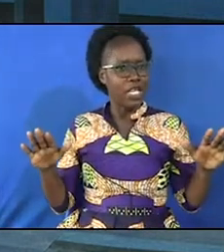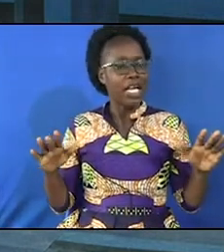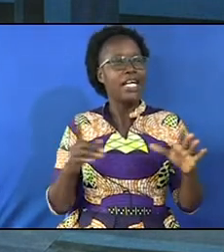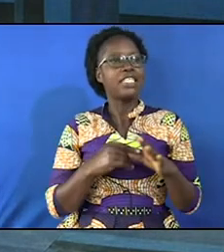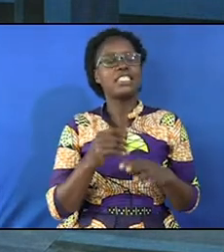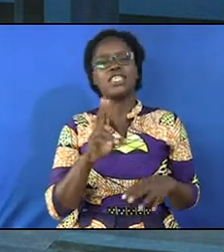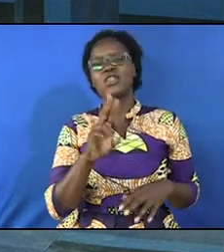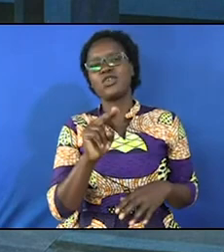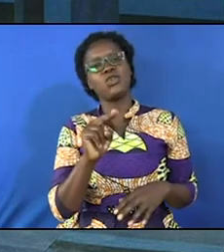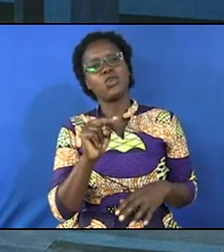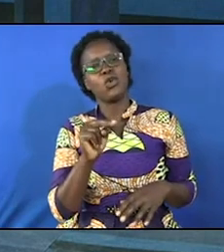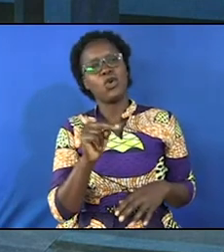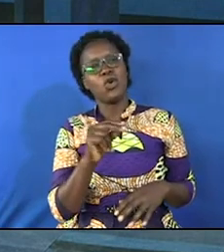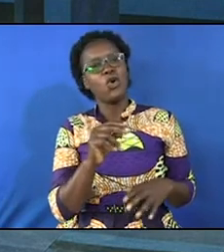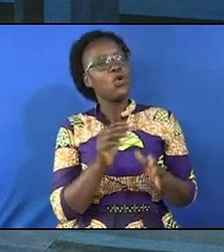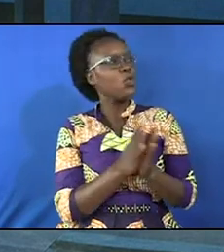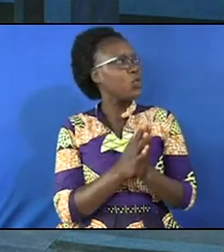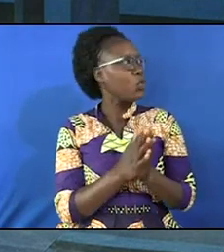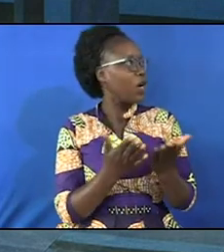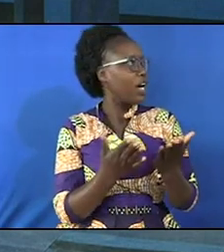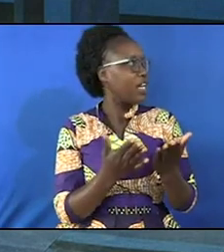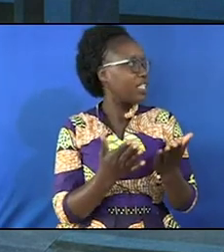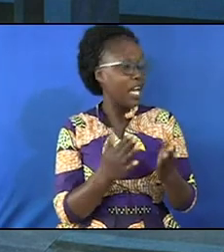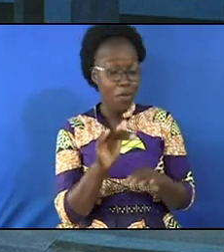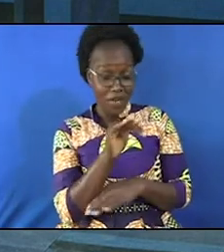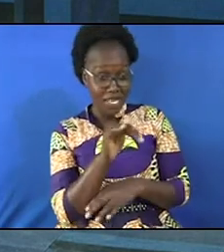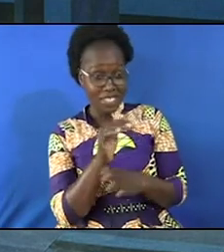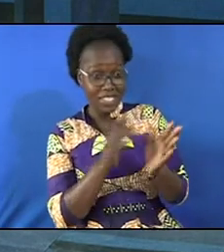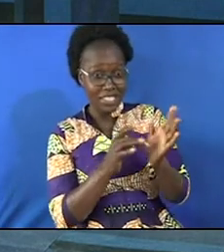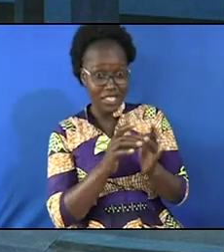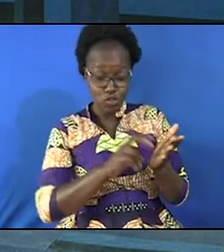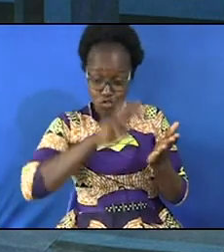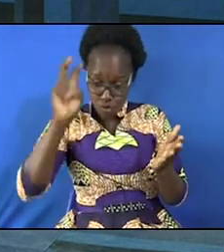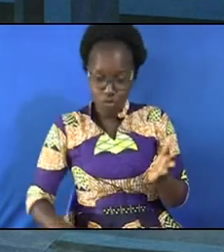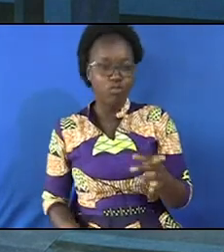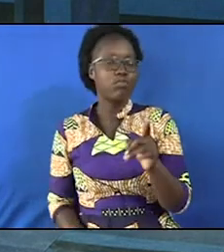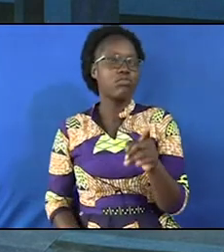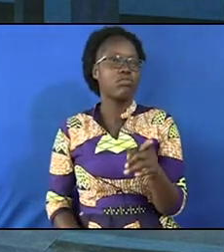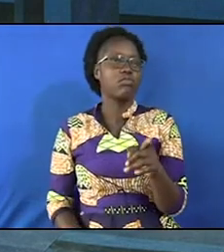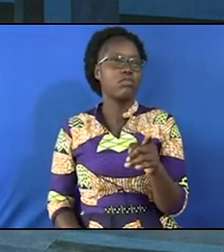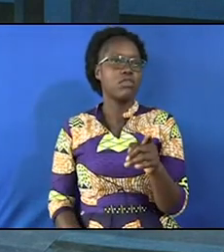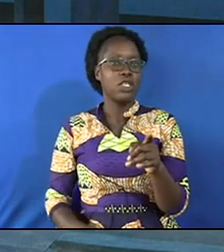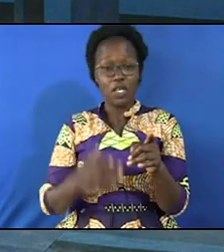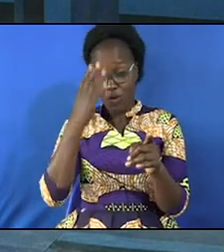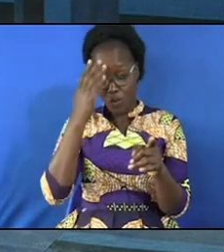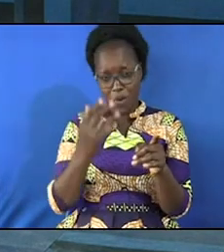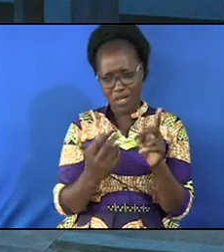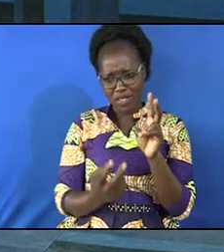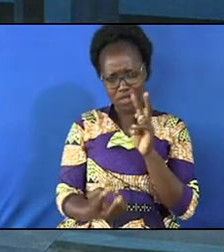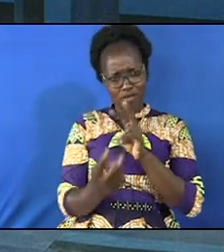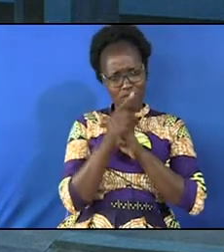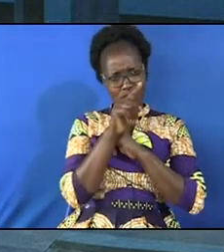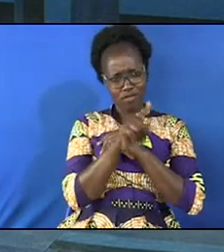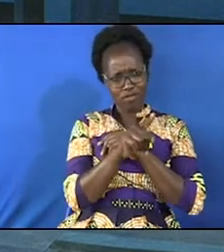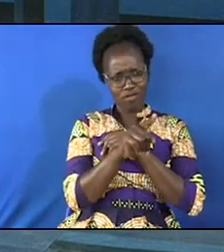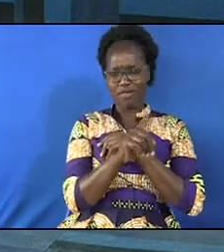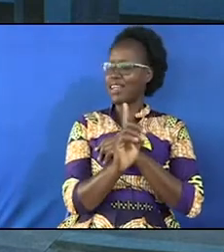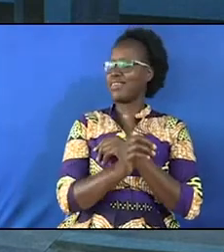he says the moment we are in heaven I will ask Jesus to drop me down because he will look like you